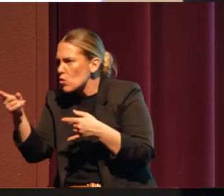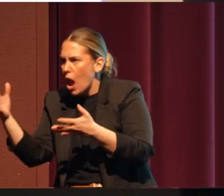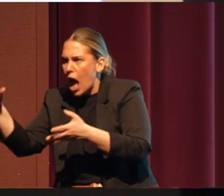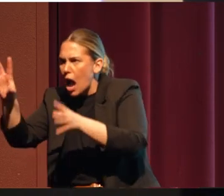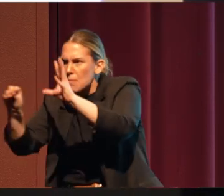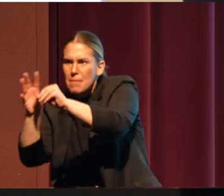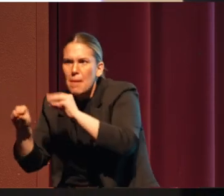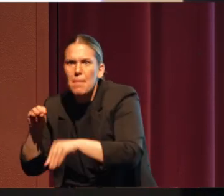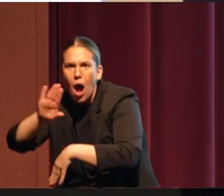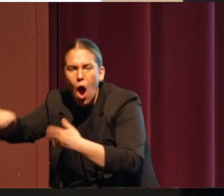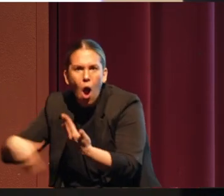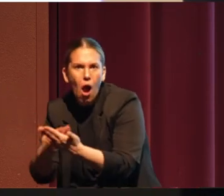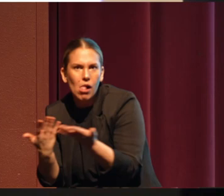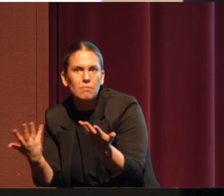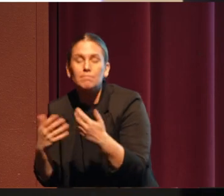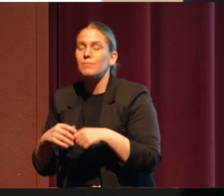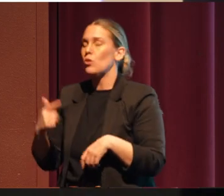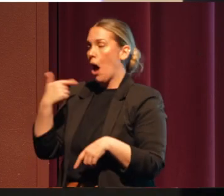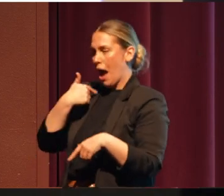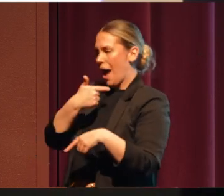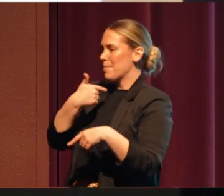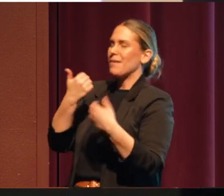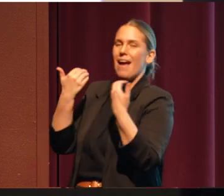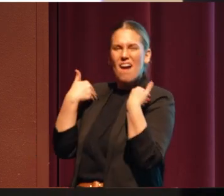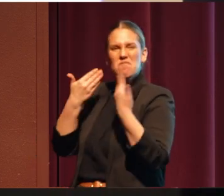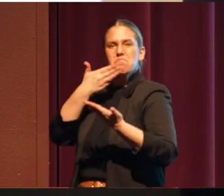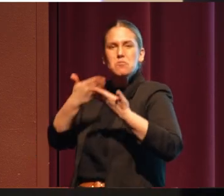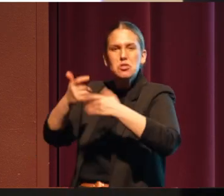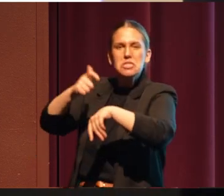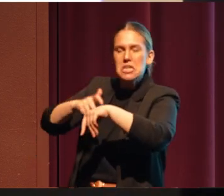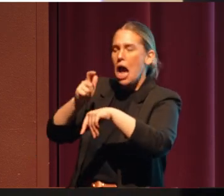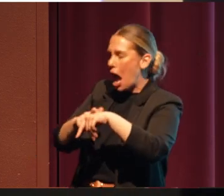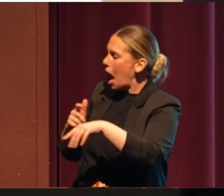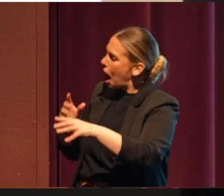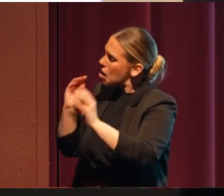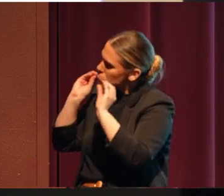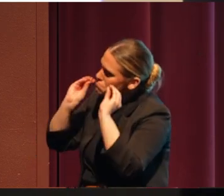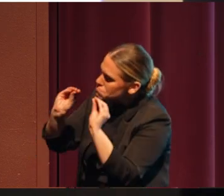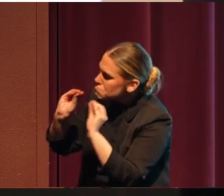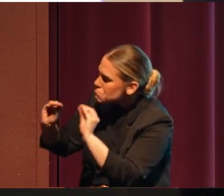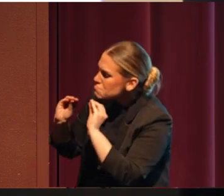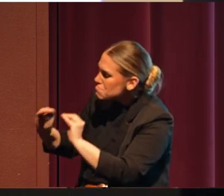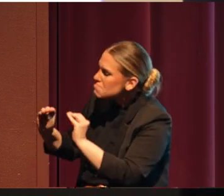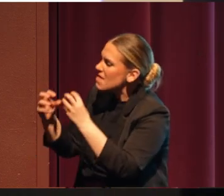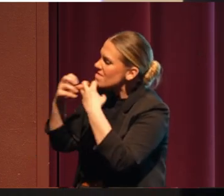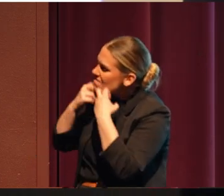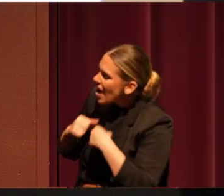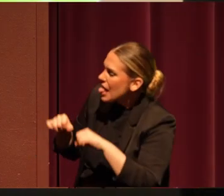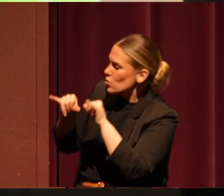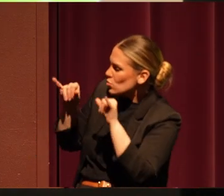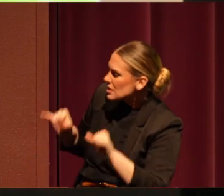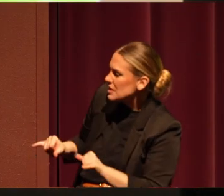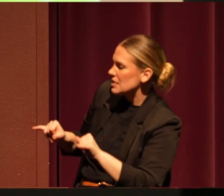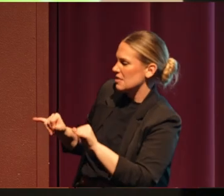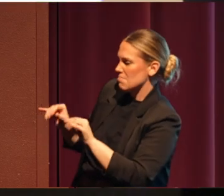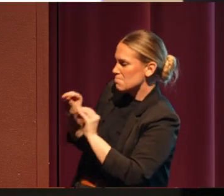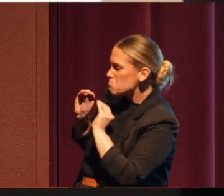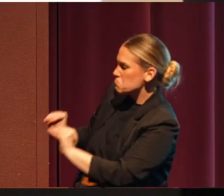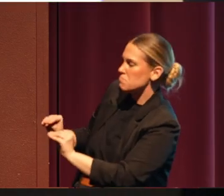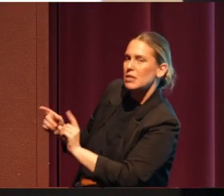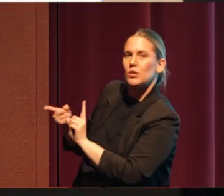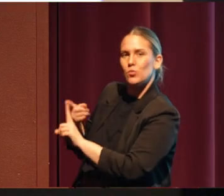so I'm really, you know, trying to have a good time with my kids while also instilling a value system in there that I respect.